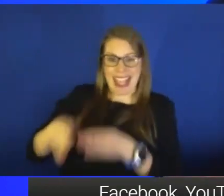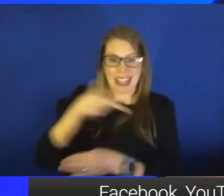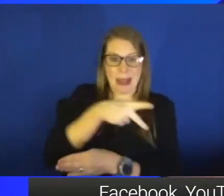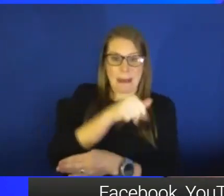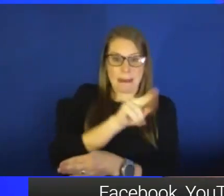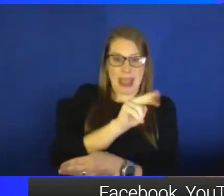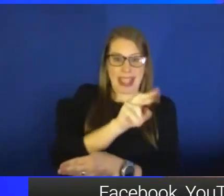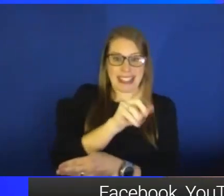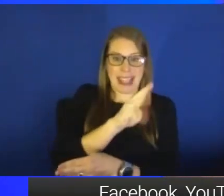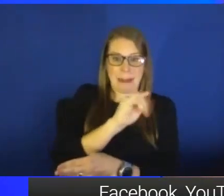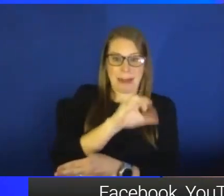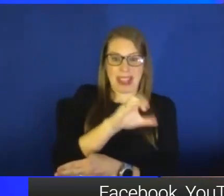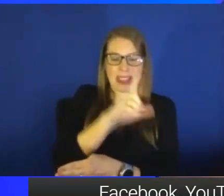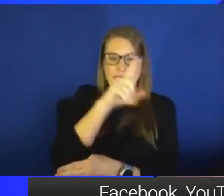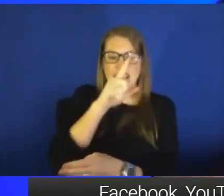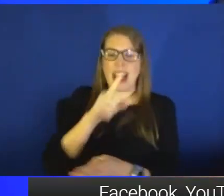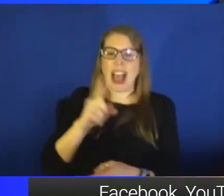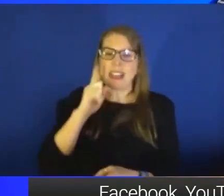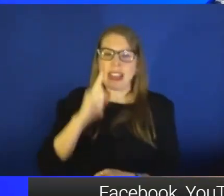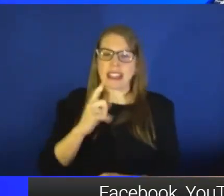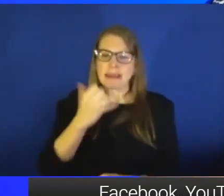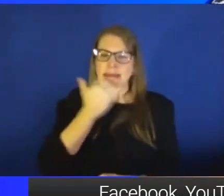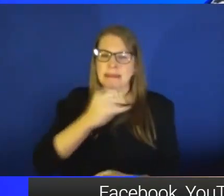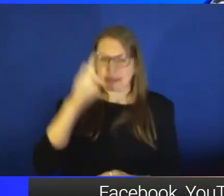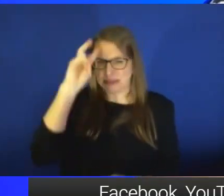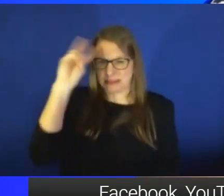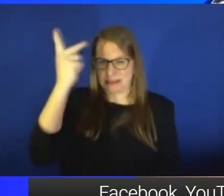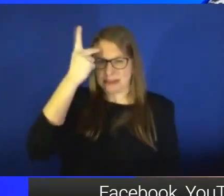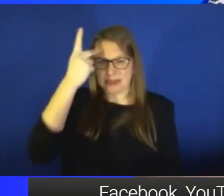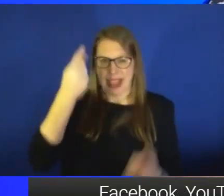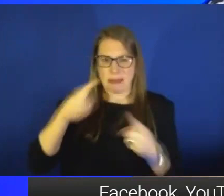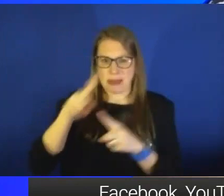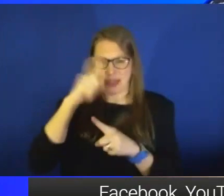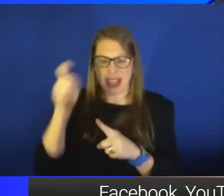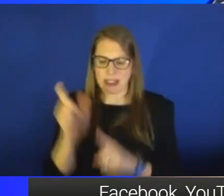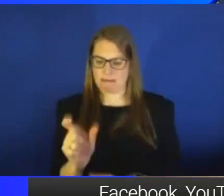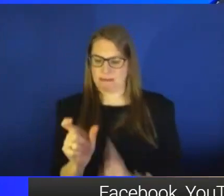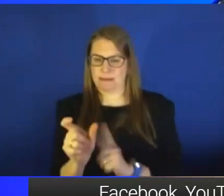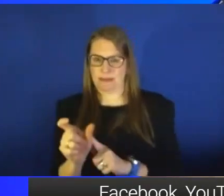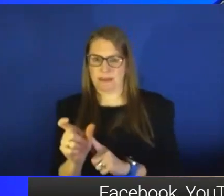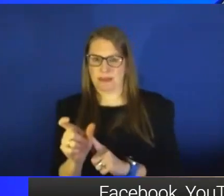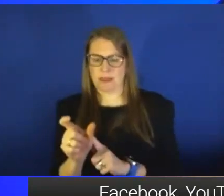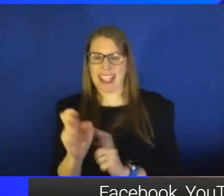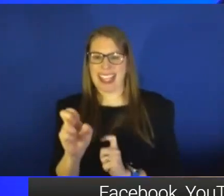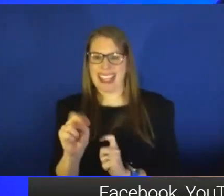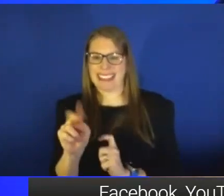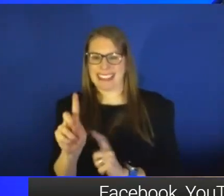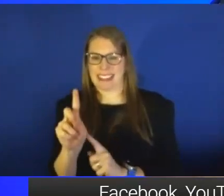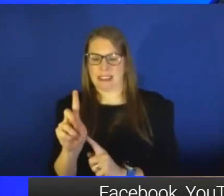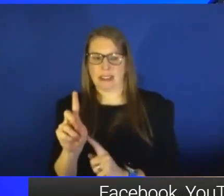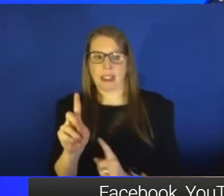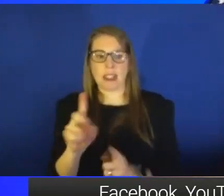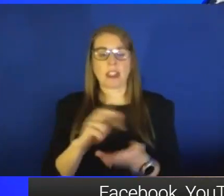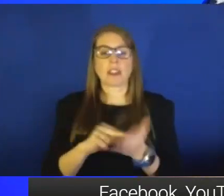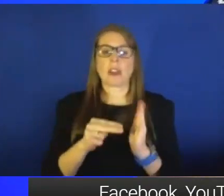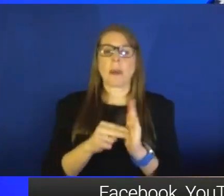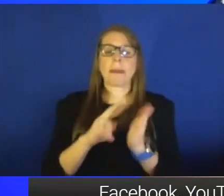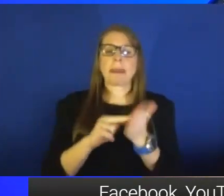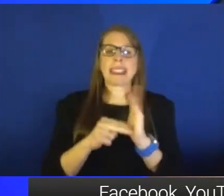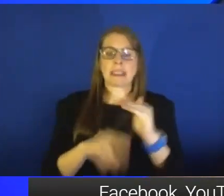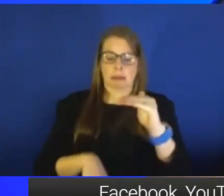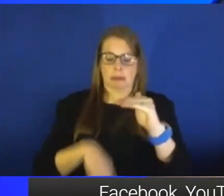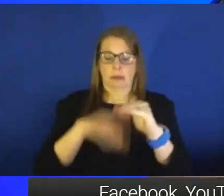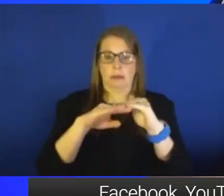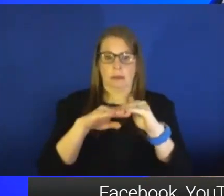because of the root term. What that means is that there is a low level of disease that is below what's called the epidemic threshold. We should be aware that